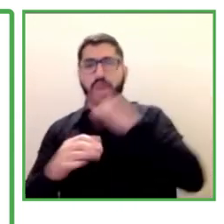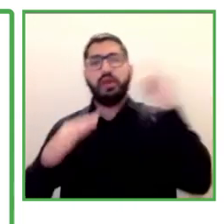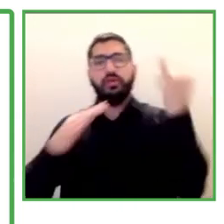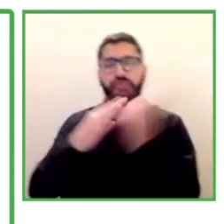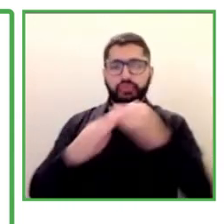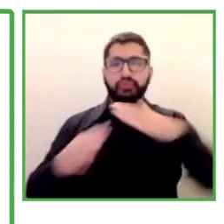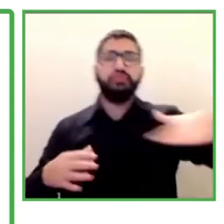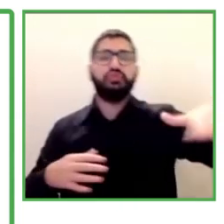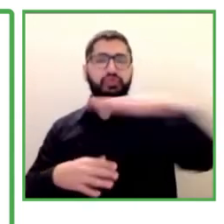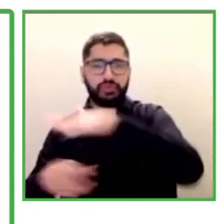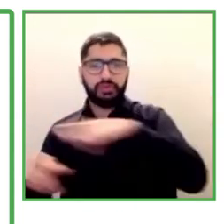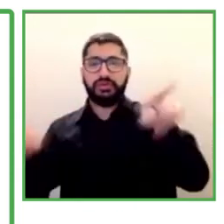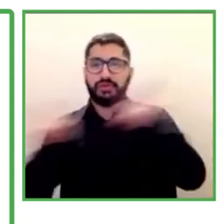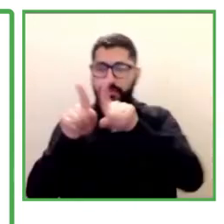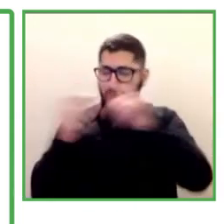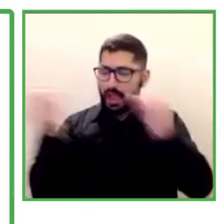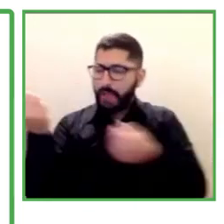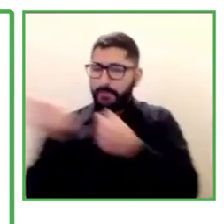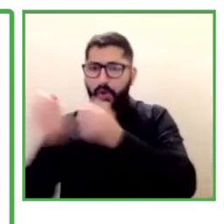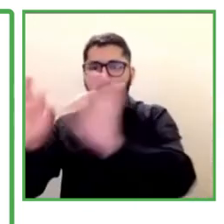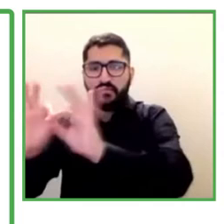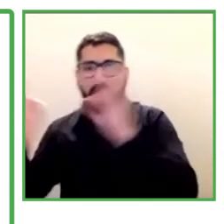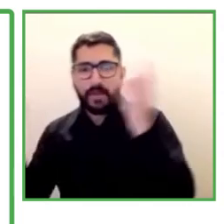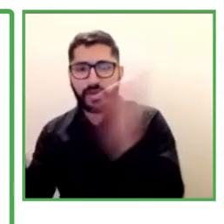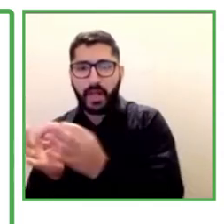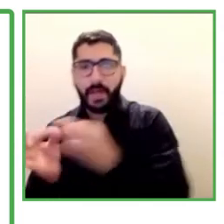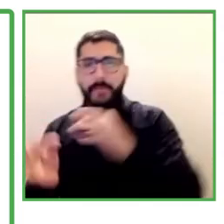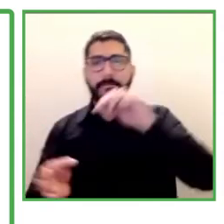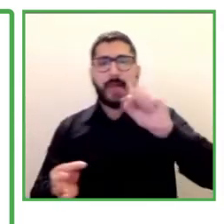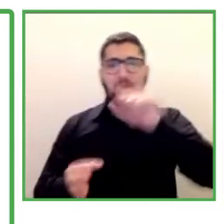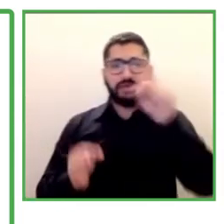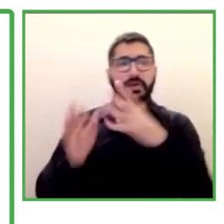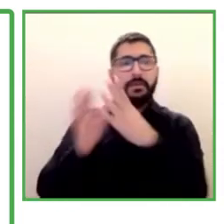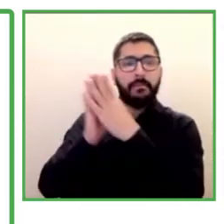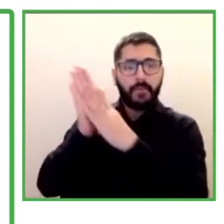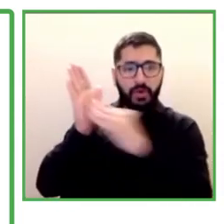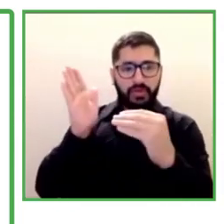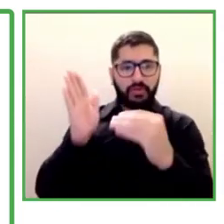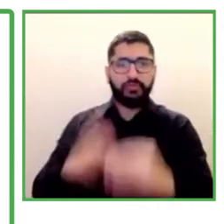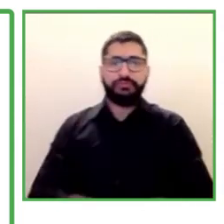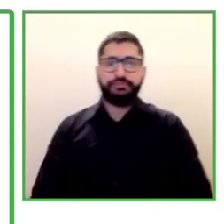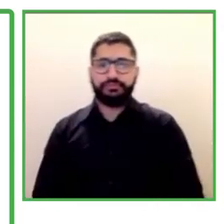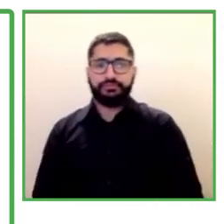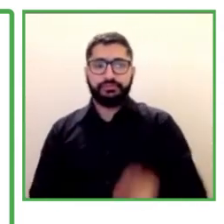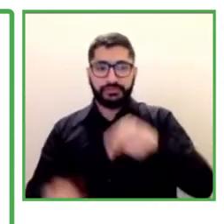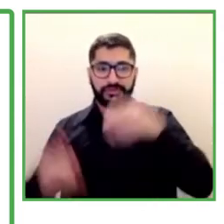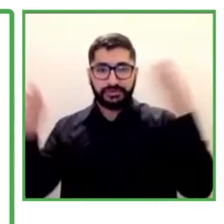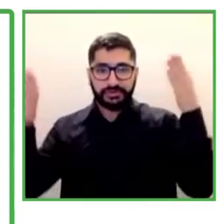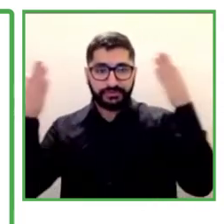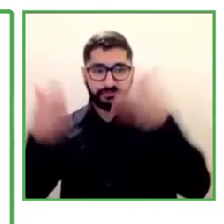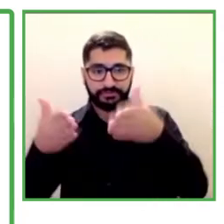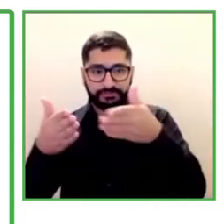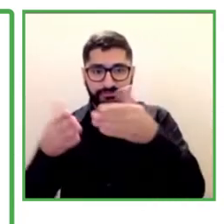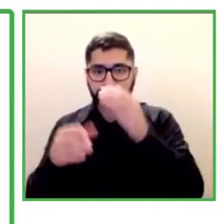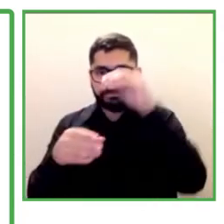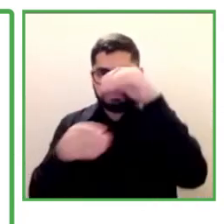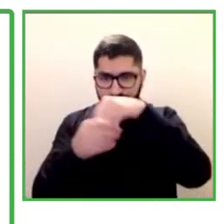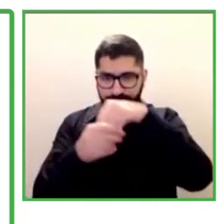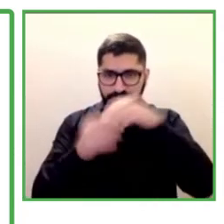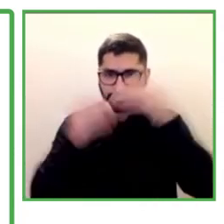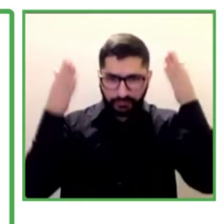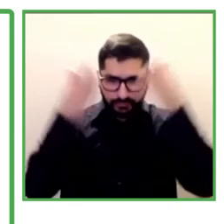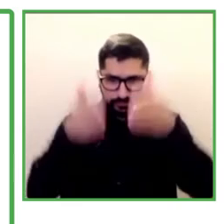work inclusion, social inclusion, the families. So the MICE considers this problem to be resolved by the link of people with the